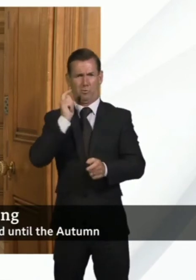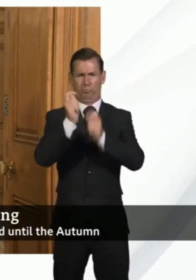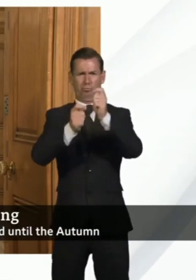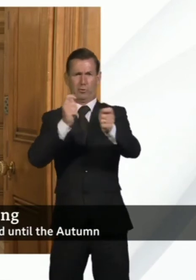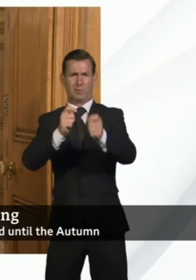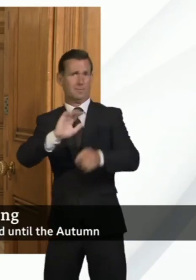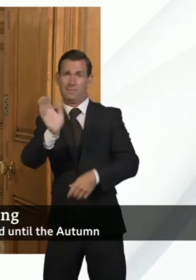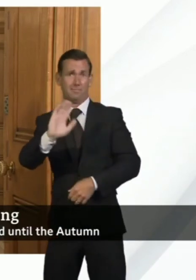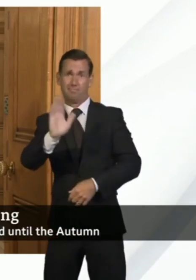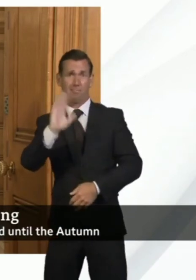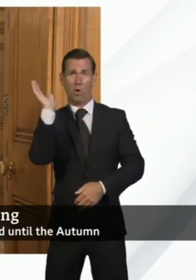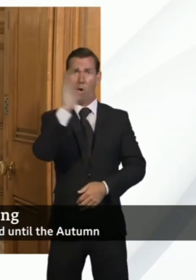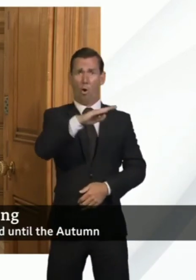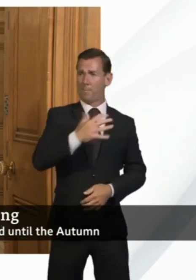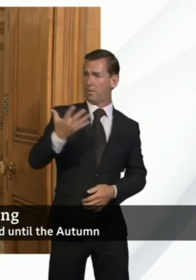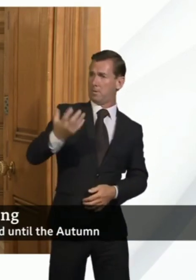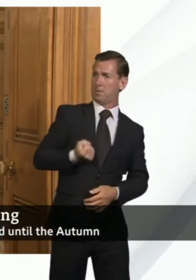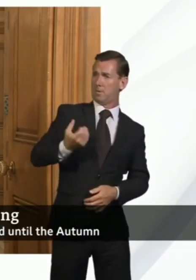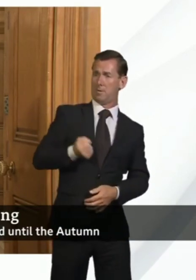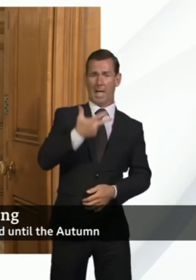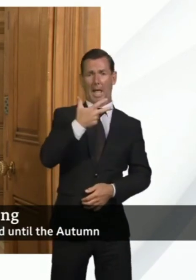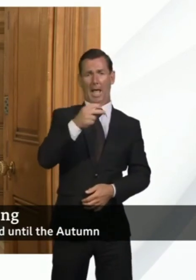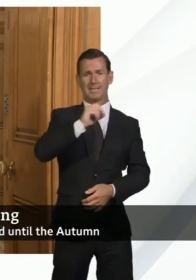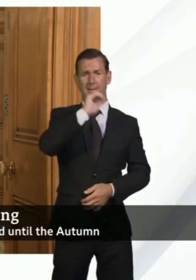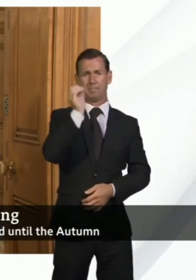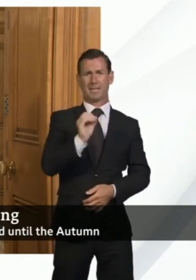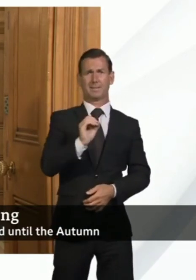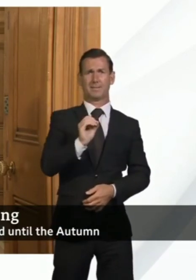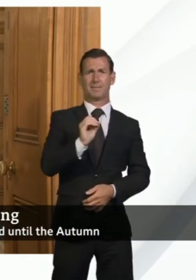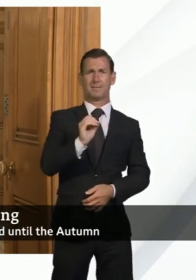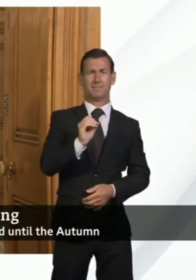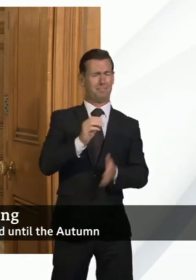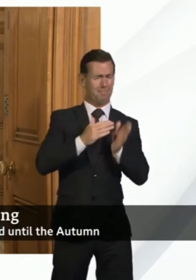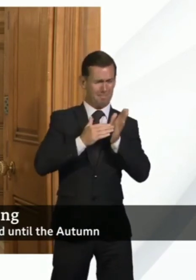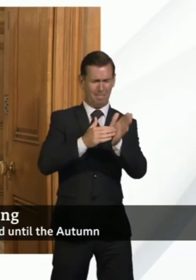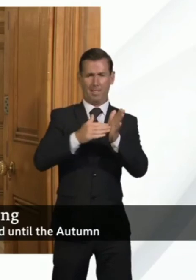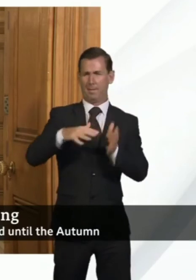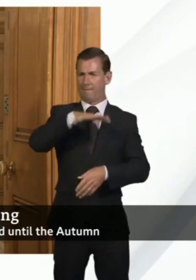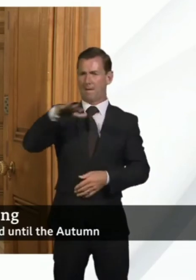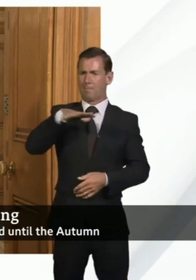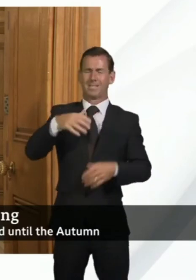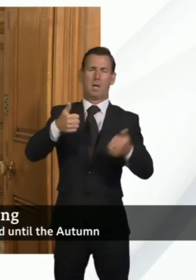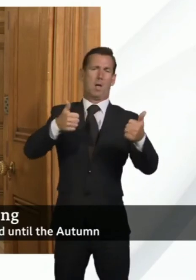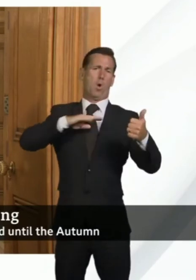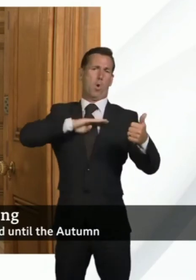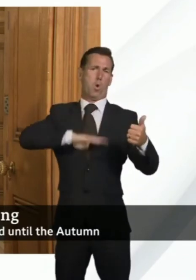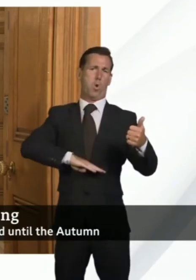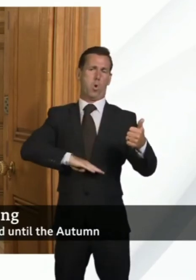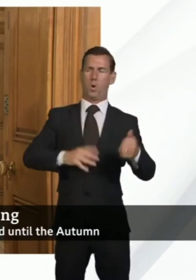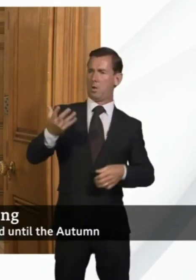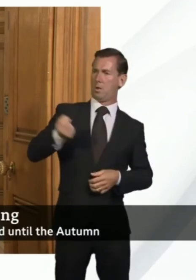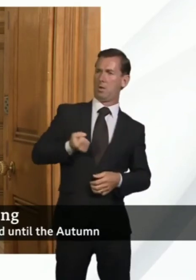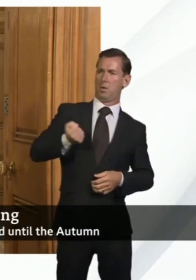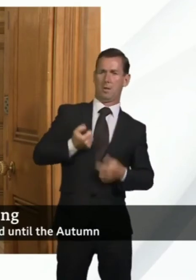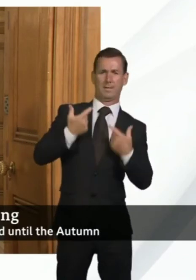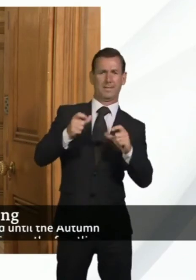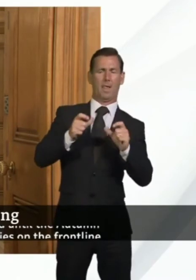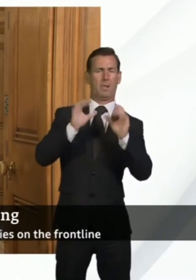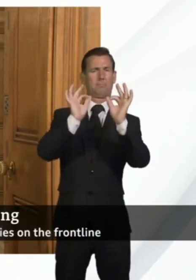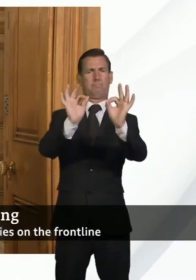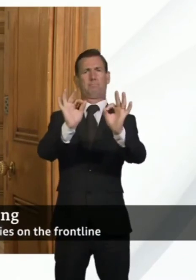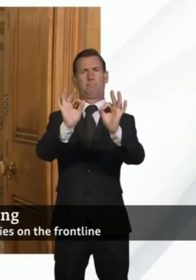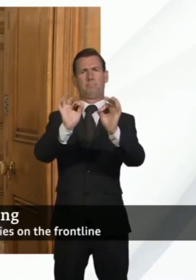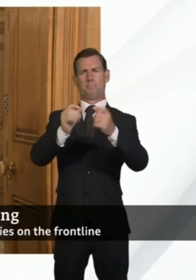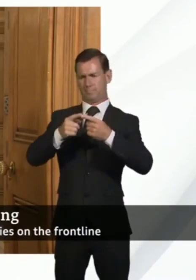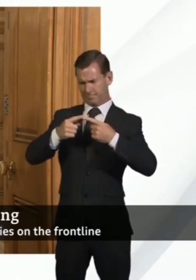have been able to to keep their jobs and that's millions of families that still have earners in their households so we are